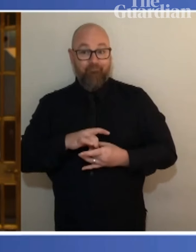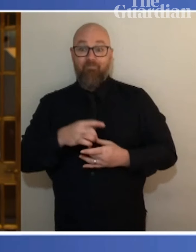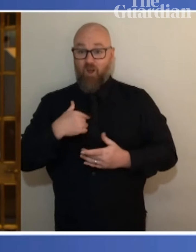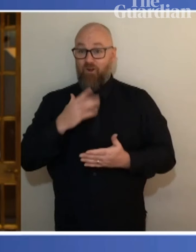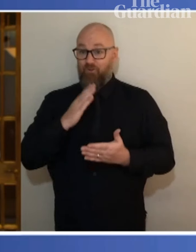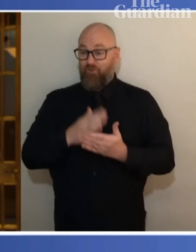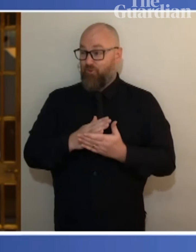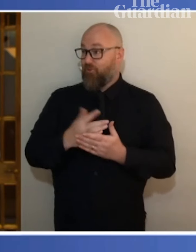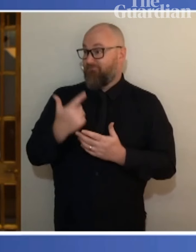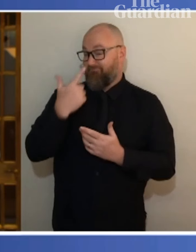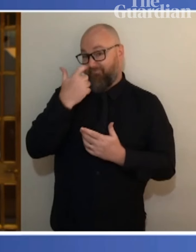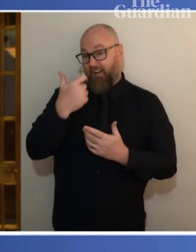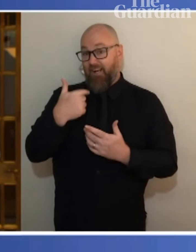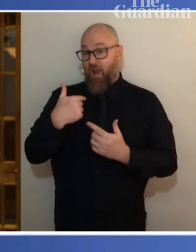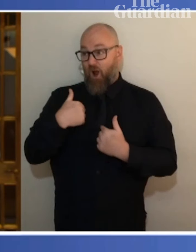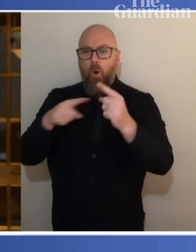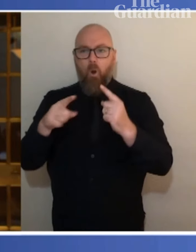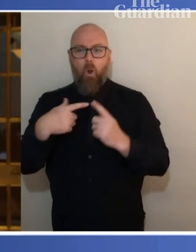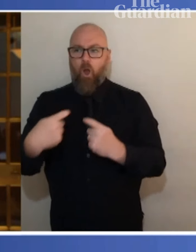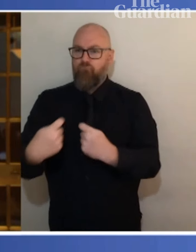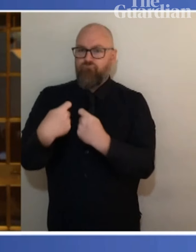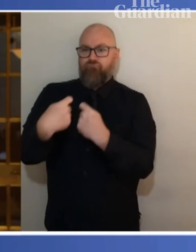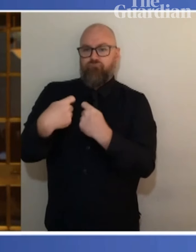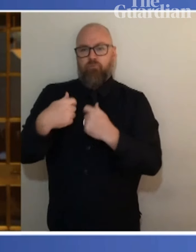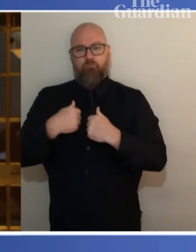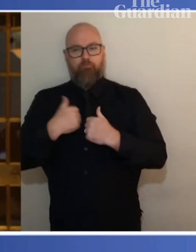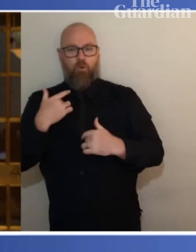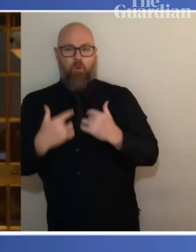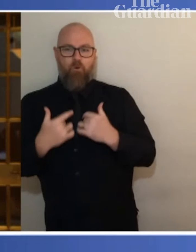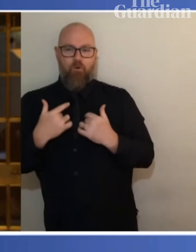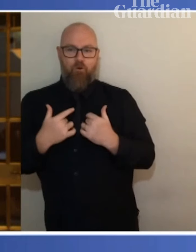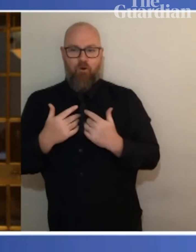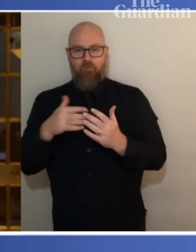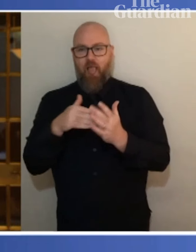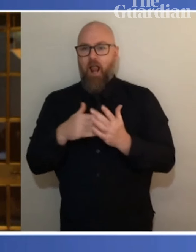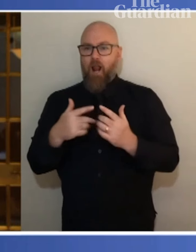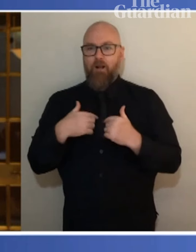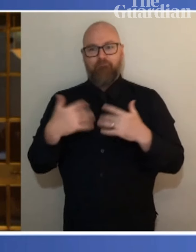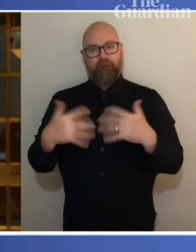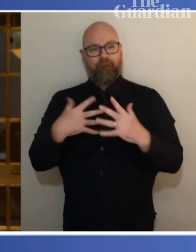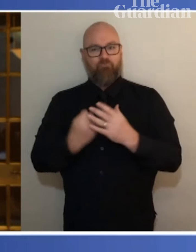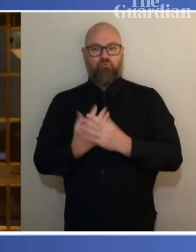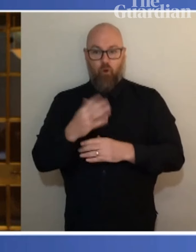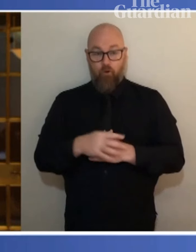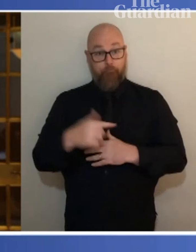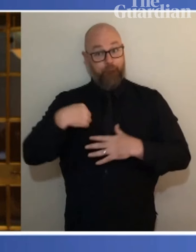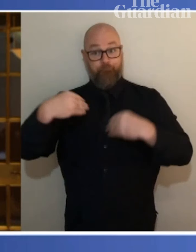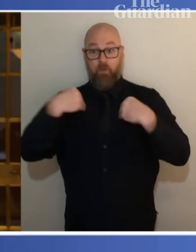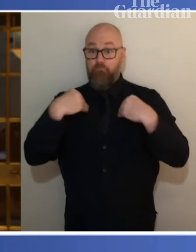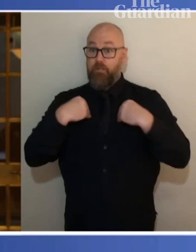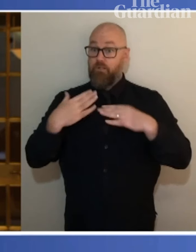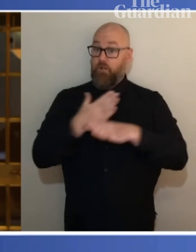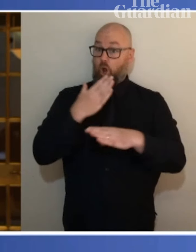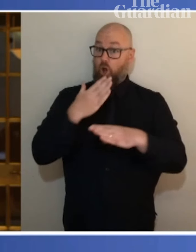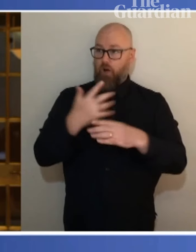than to serve this country I love as Governor-General. Alongside my broad business career, I have forged a strong connection with many other